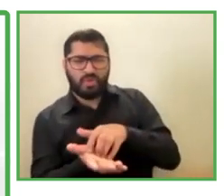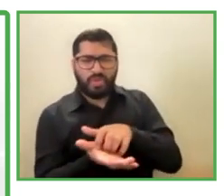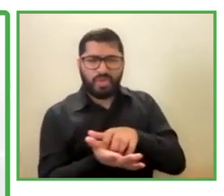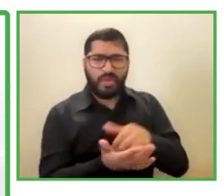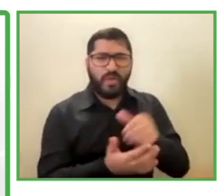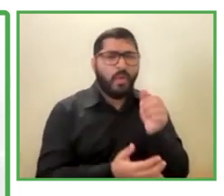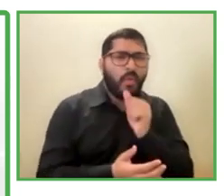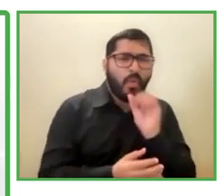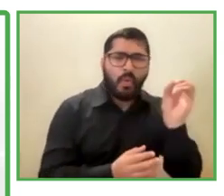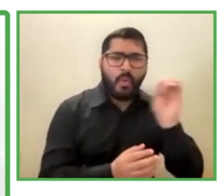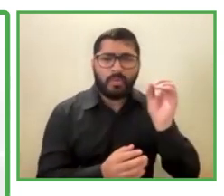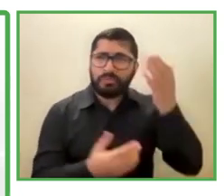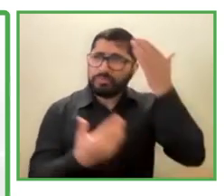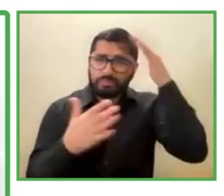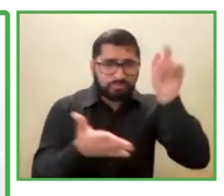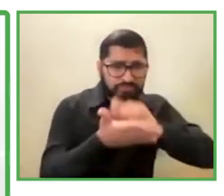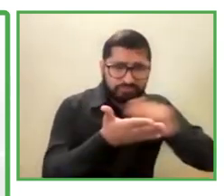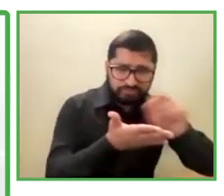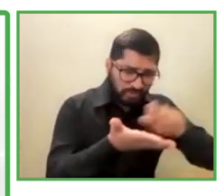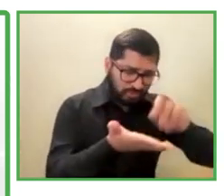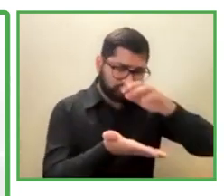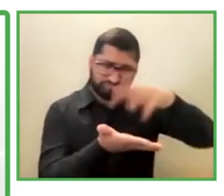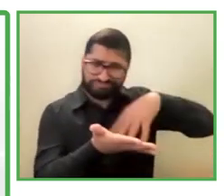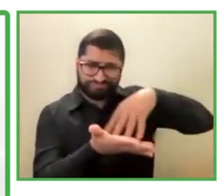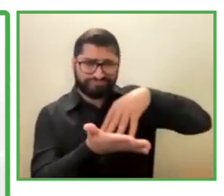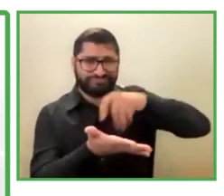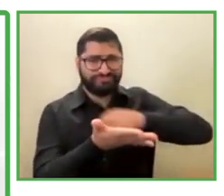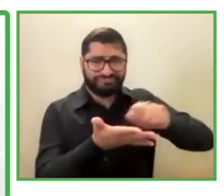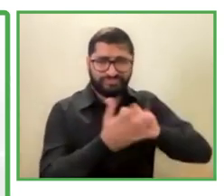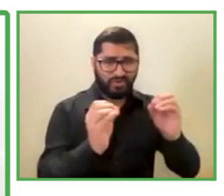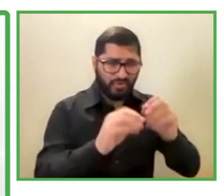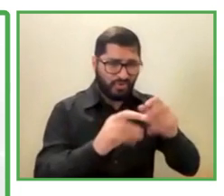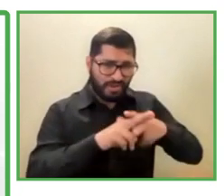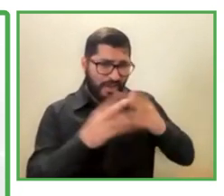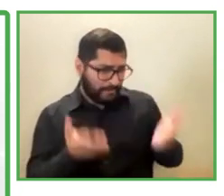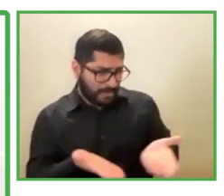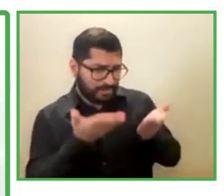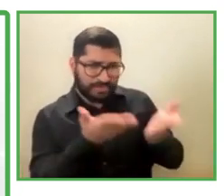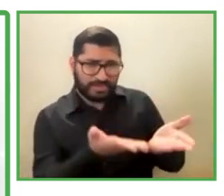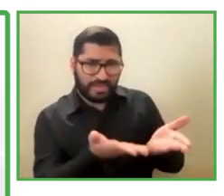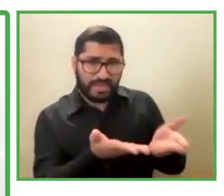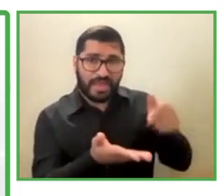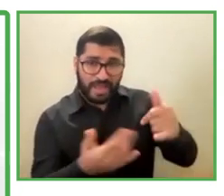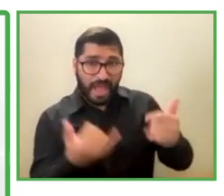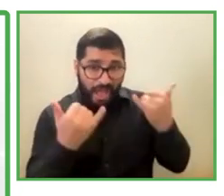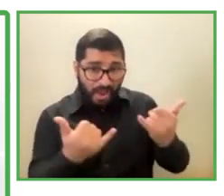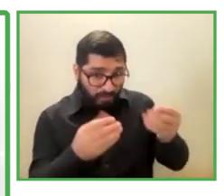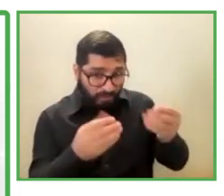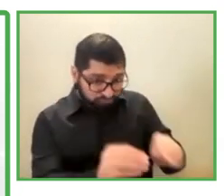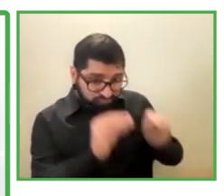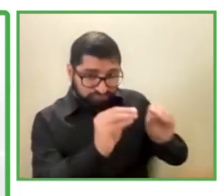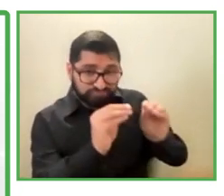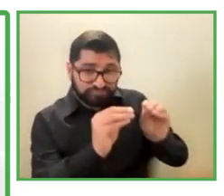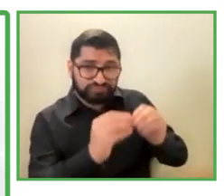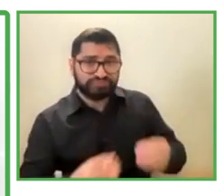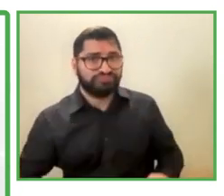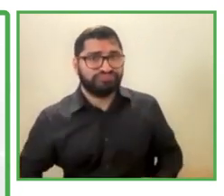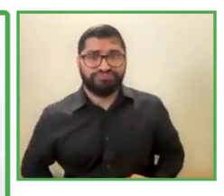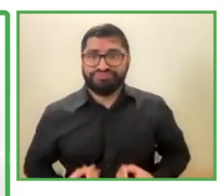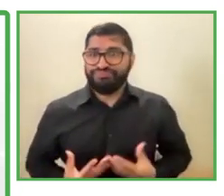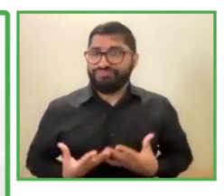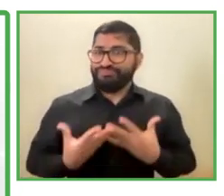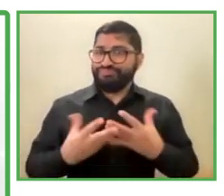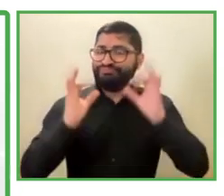haven't had the tools and necessary tools to, for their development, they are more eager, and they feel more satisfied.